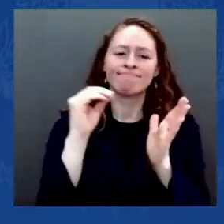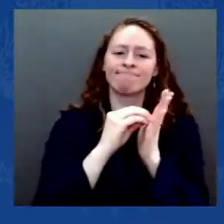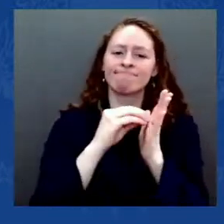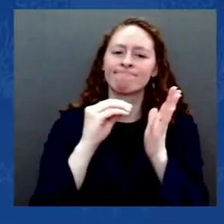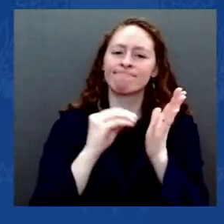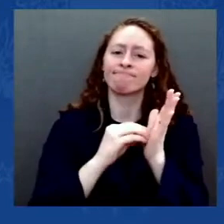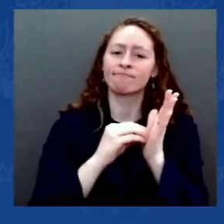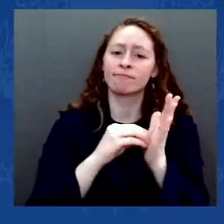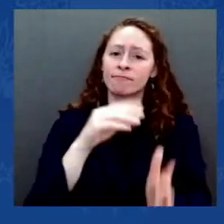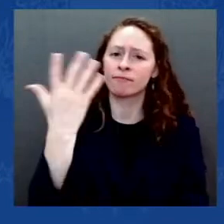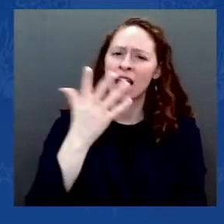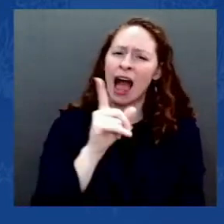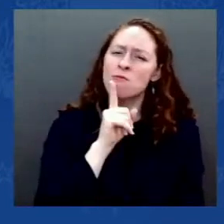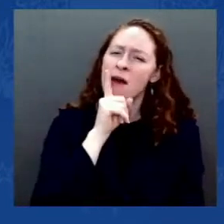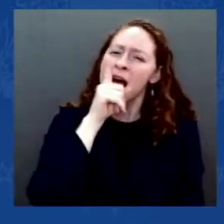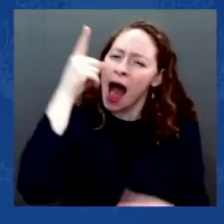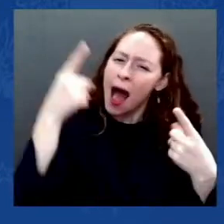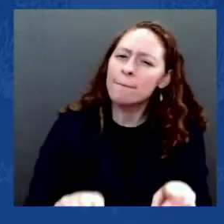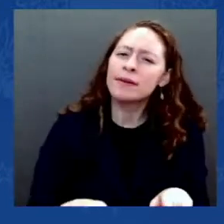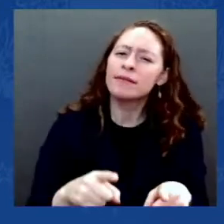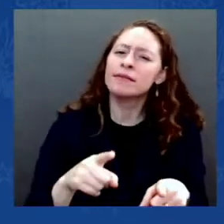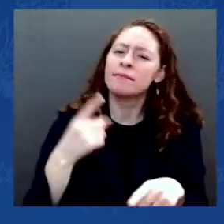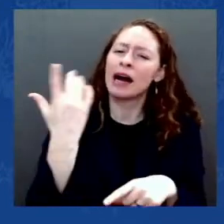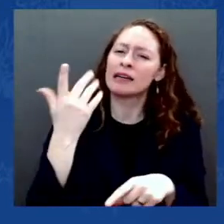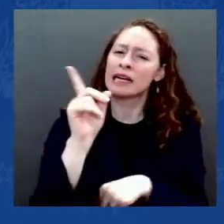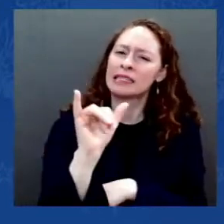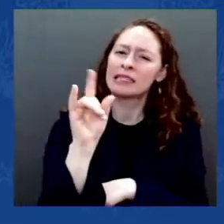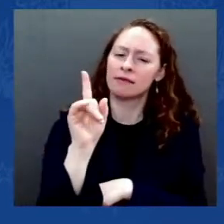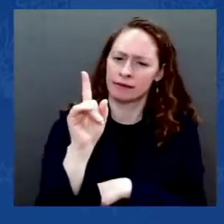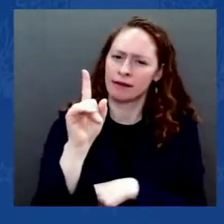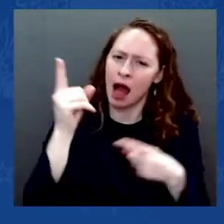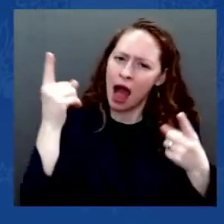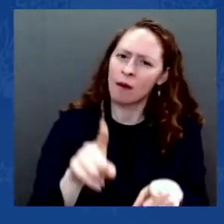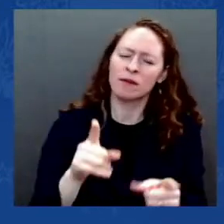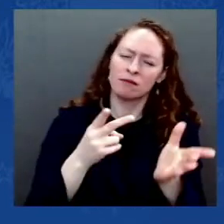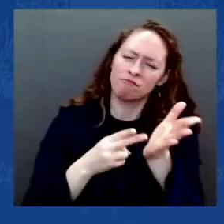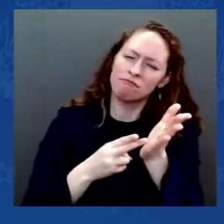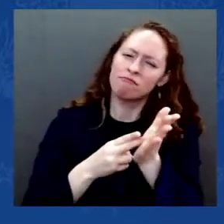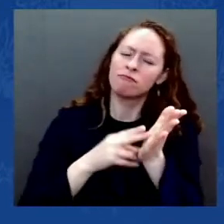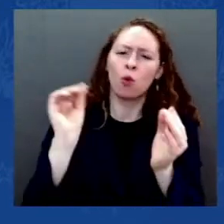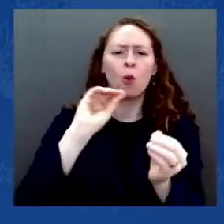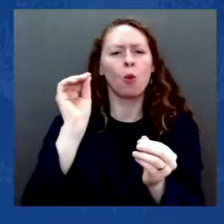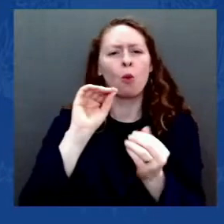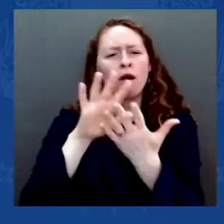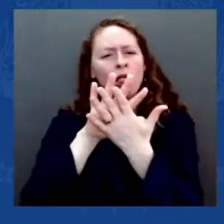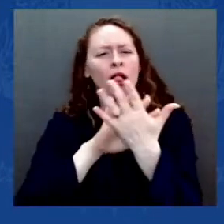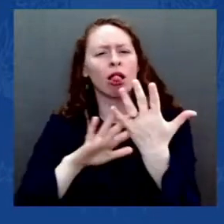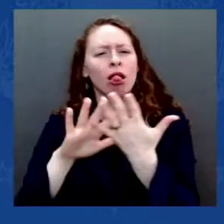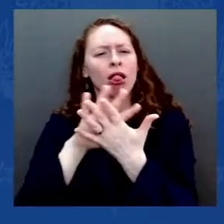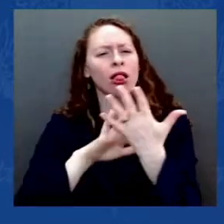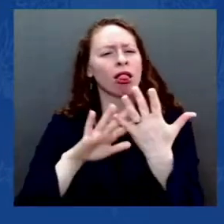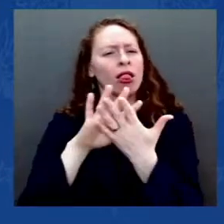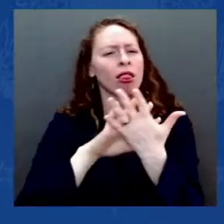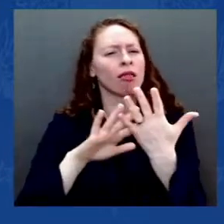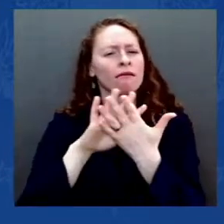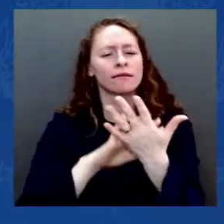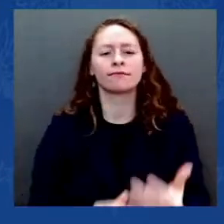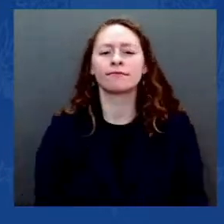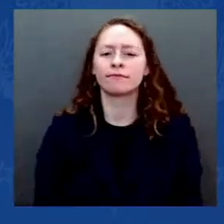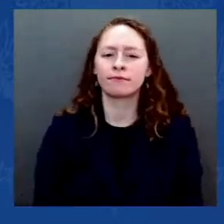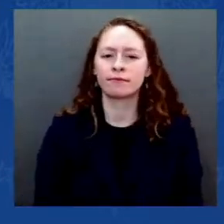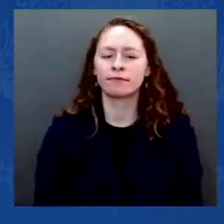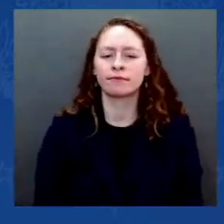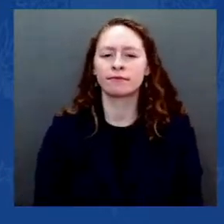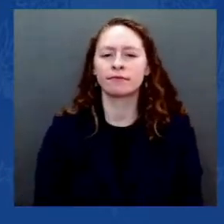real truth, the facts and the truth that Vice President Harris just shared, and that you and